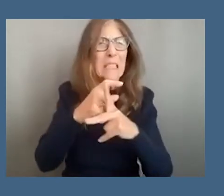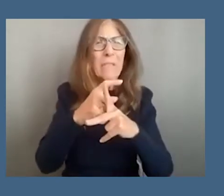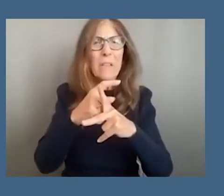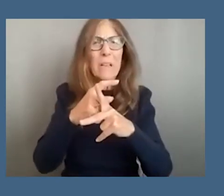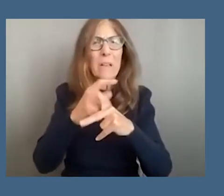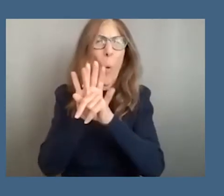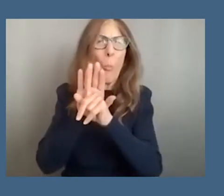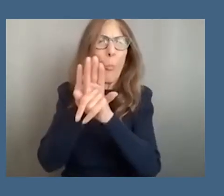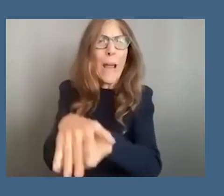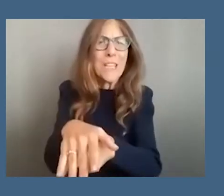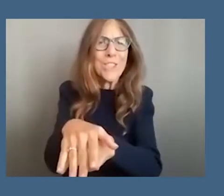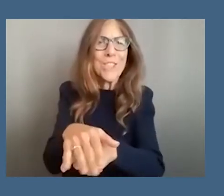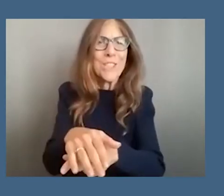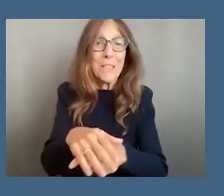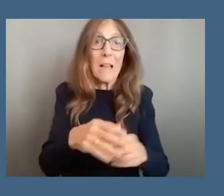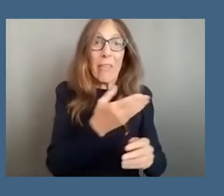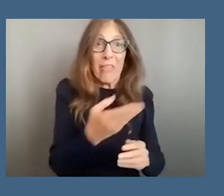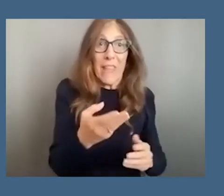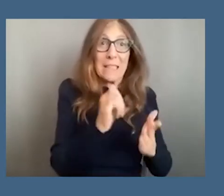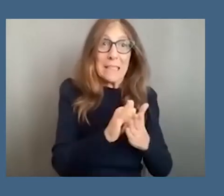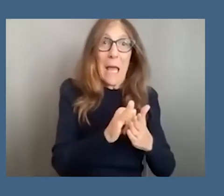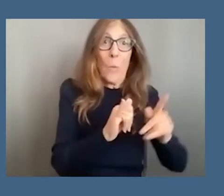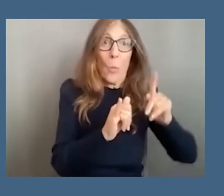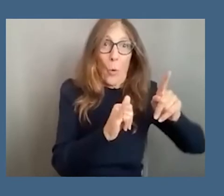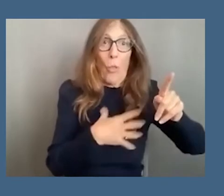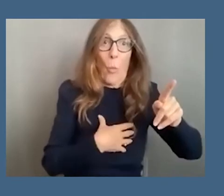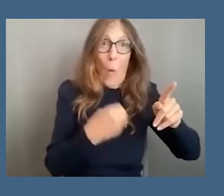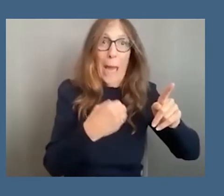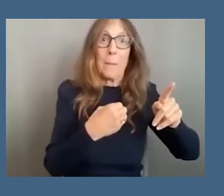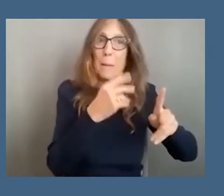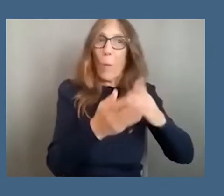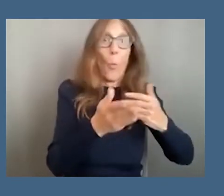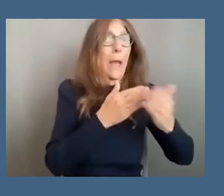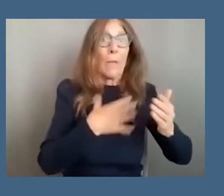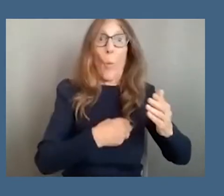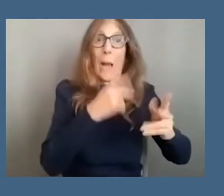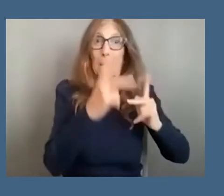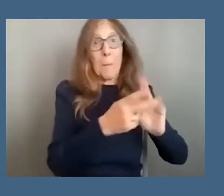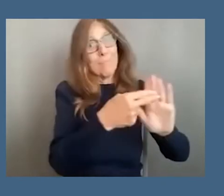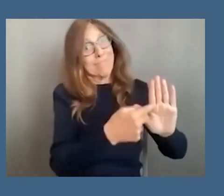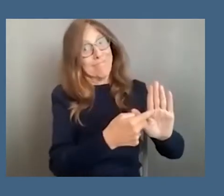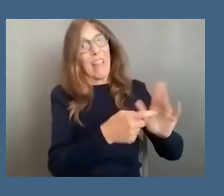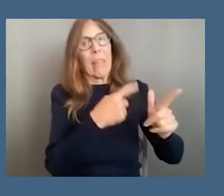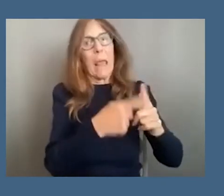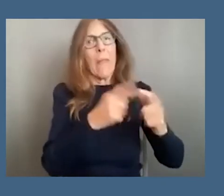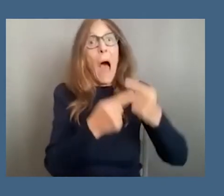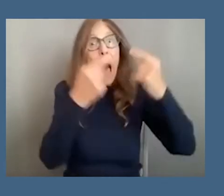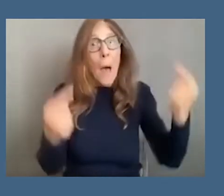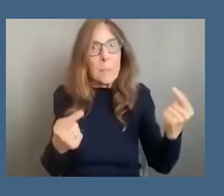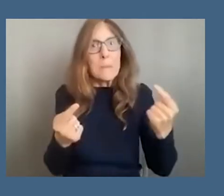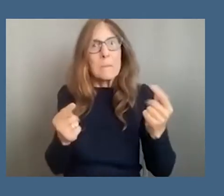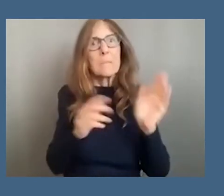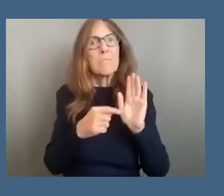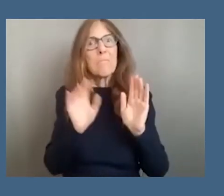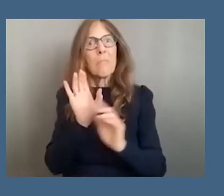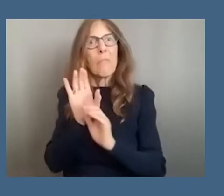was uh accorded to white people uh the opposite was black people and uh acted out uh so for instance if white